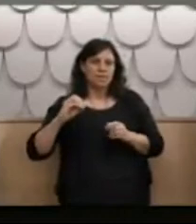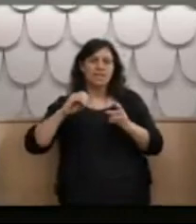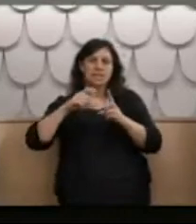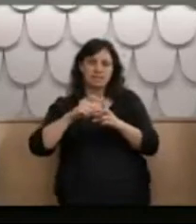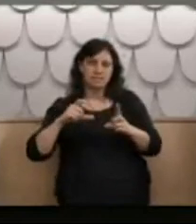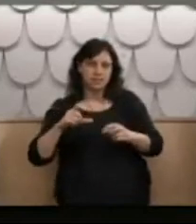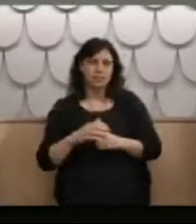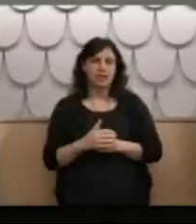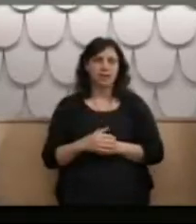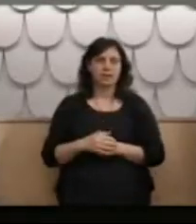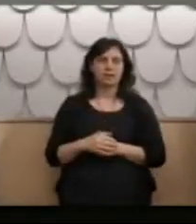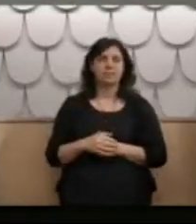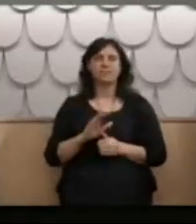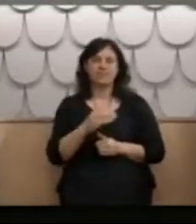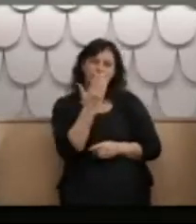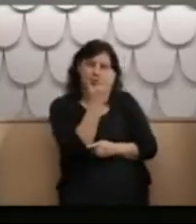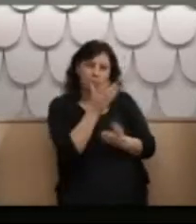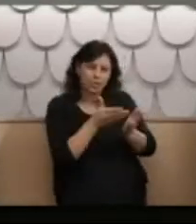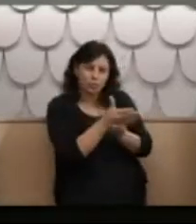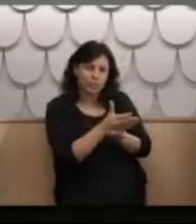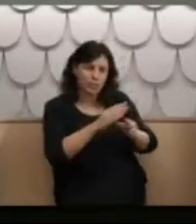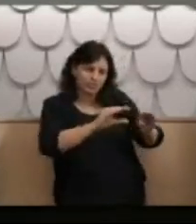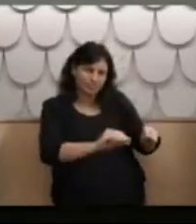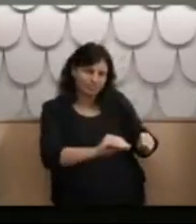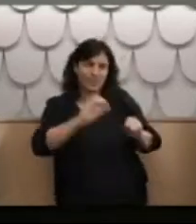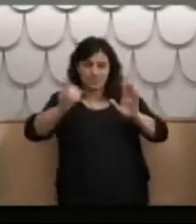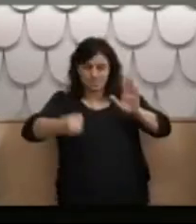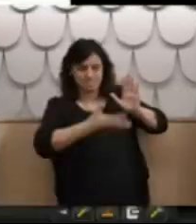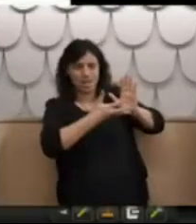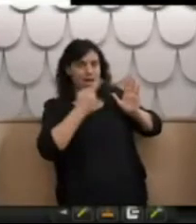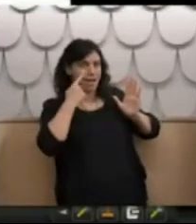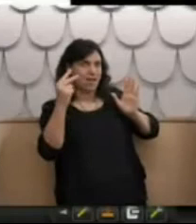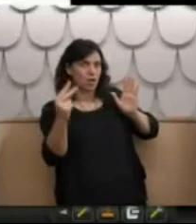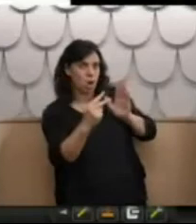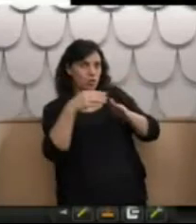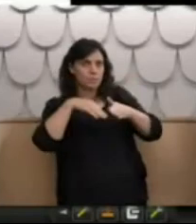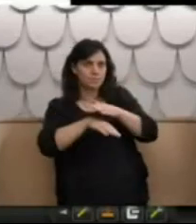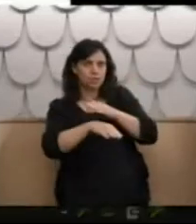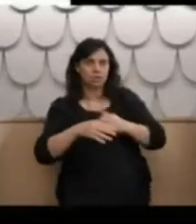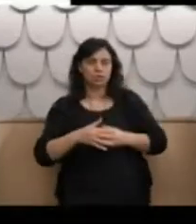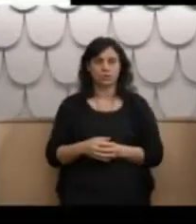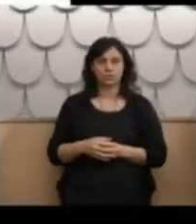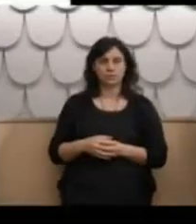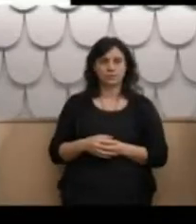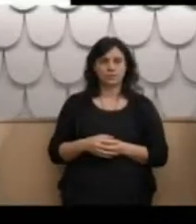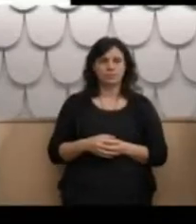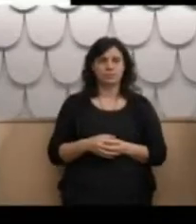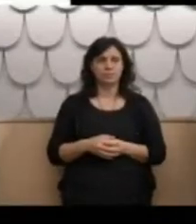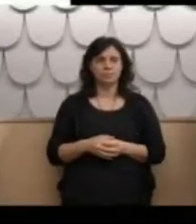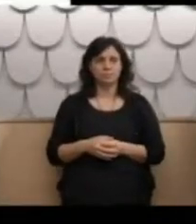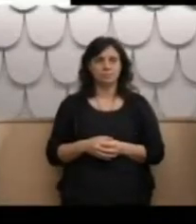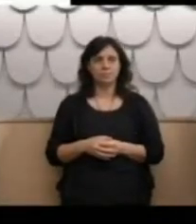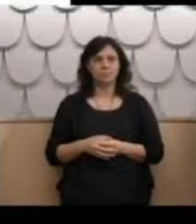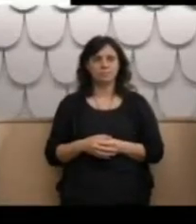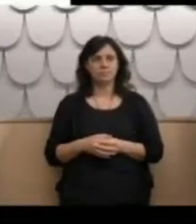I really – we've got – hang on. Just – sorry. It's – it's popped up. Oh. So just have a wee look there. So, Nick, that's your